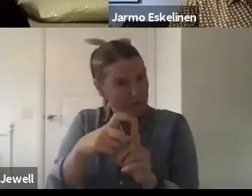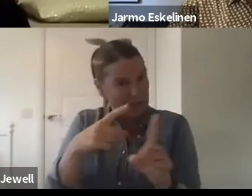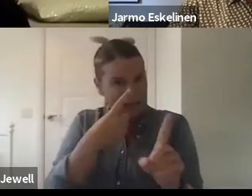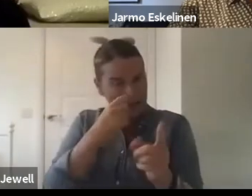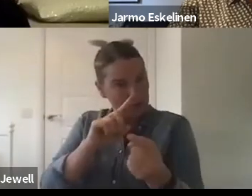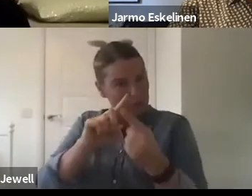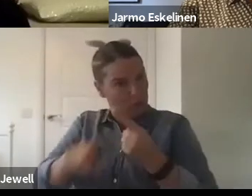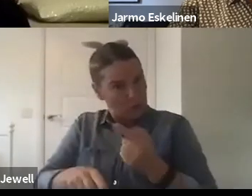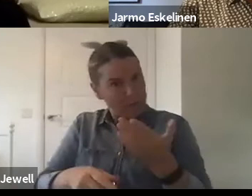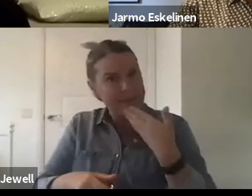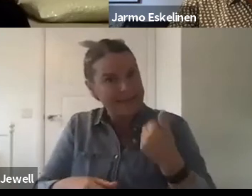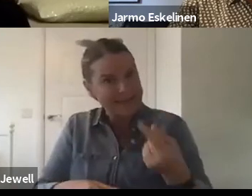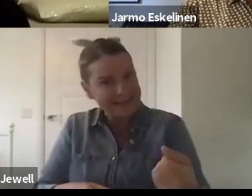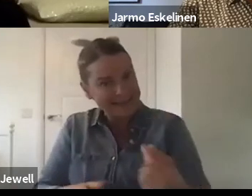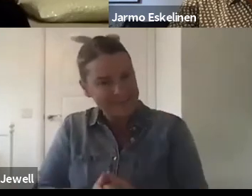question.